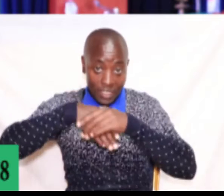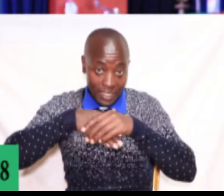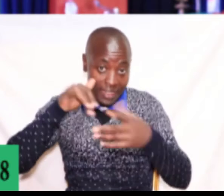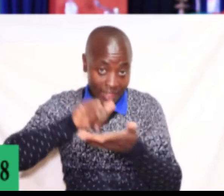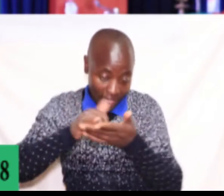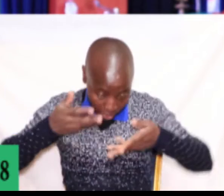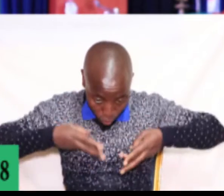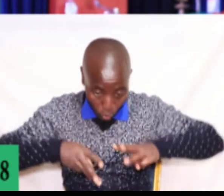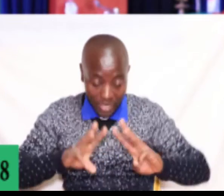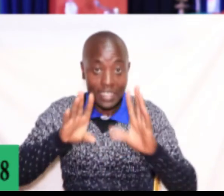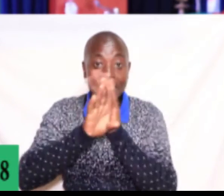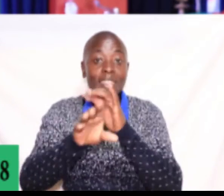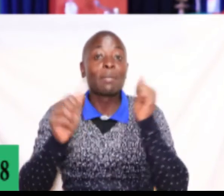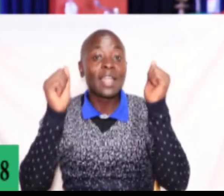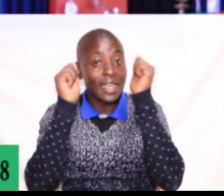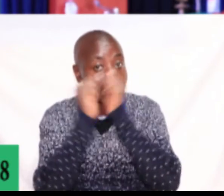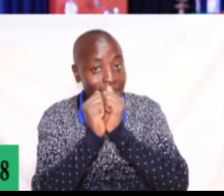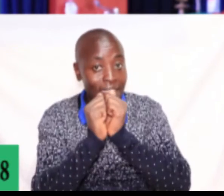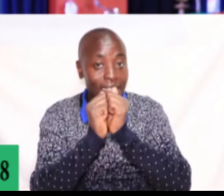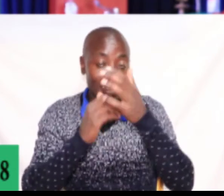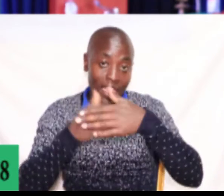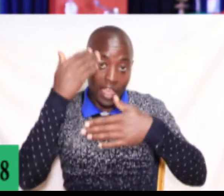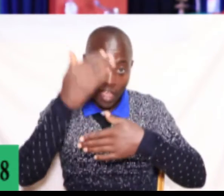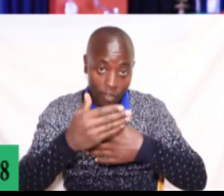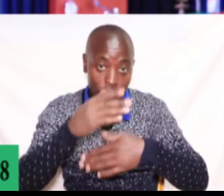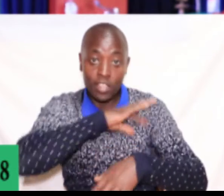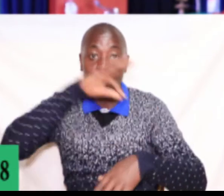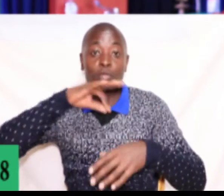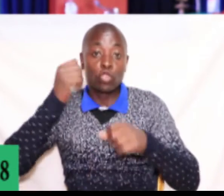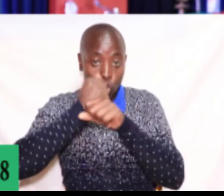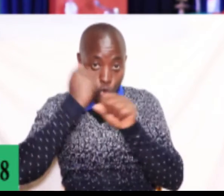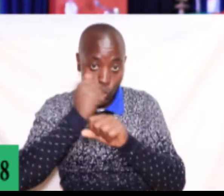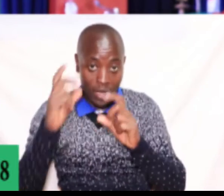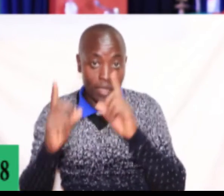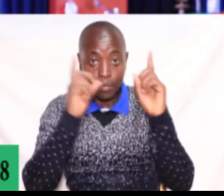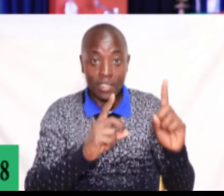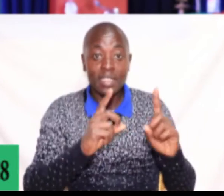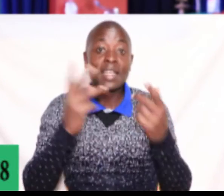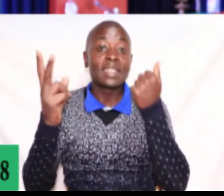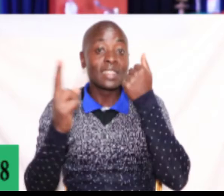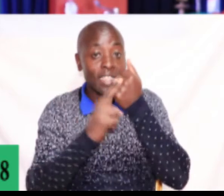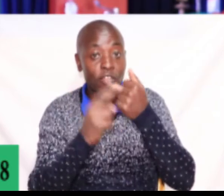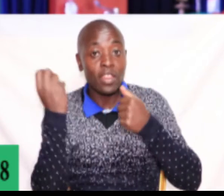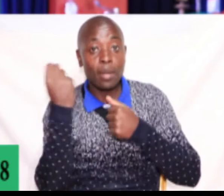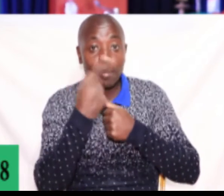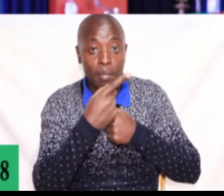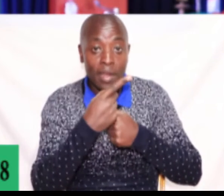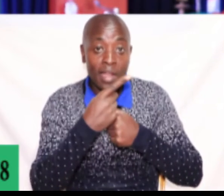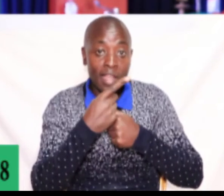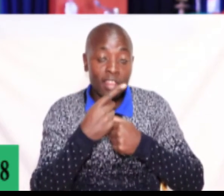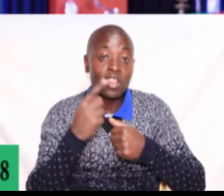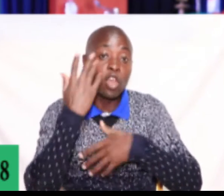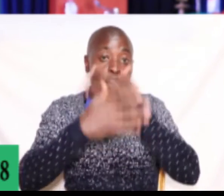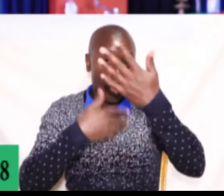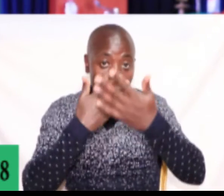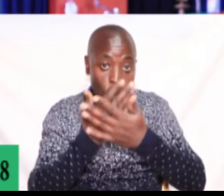In chapter 10, after the great spiritual work that had been done in the seventh month, the great climax